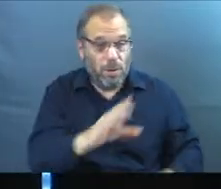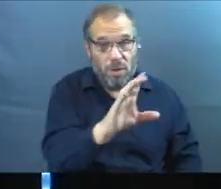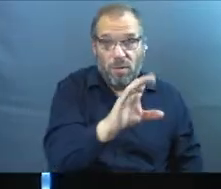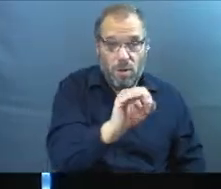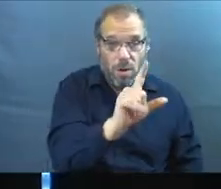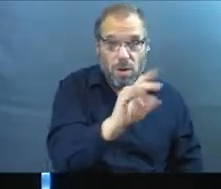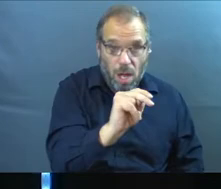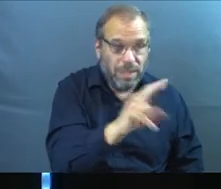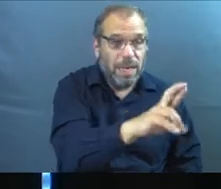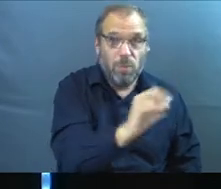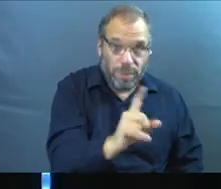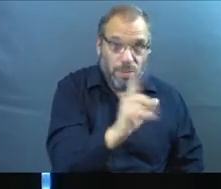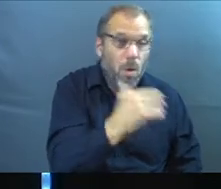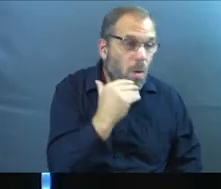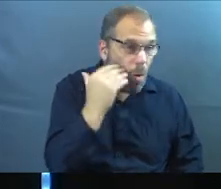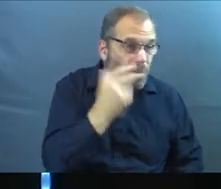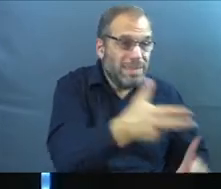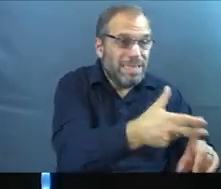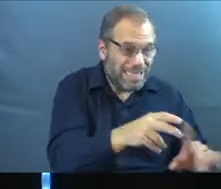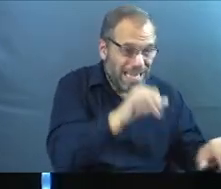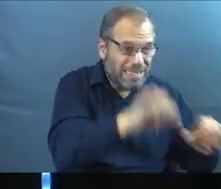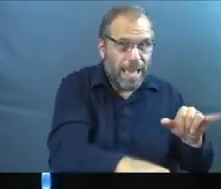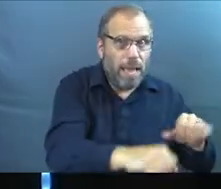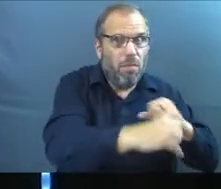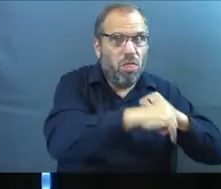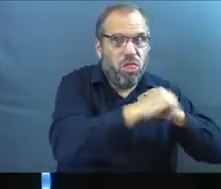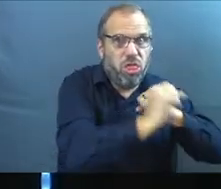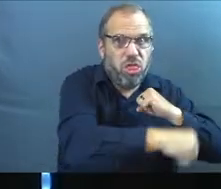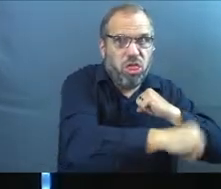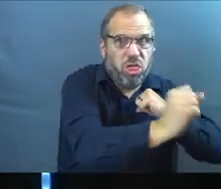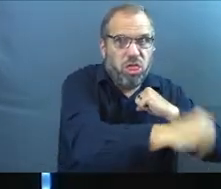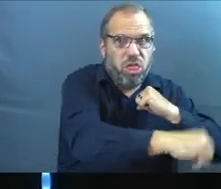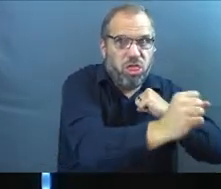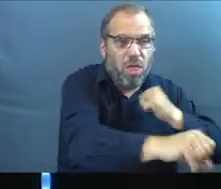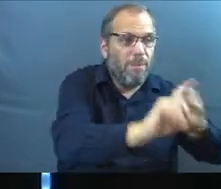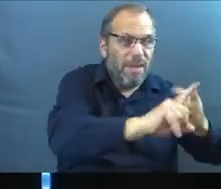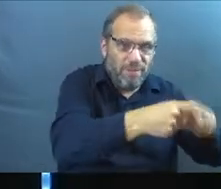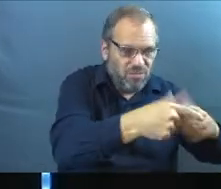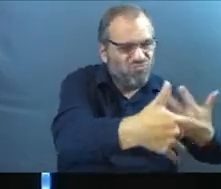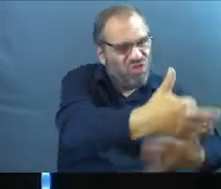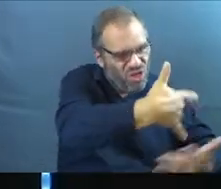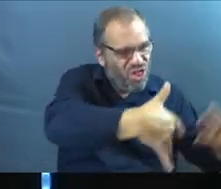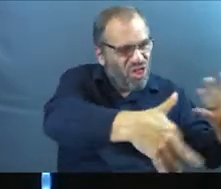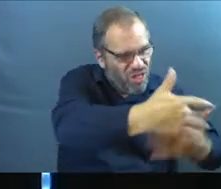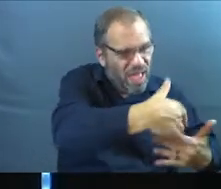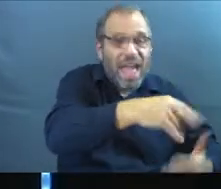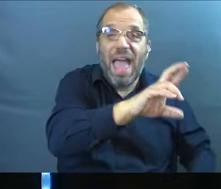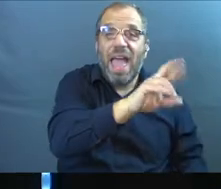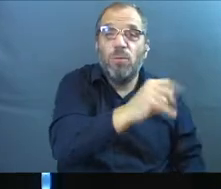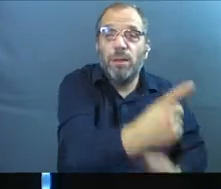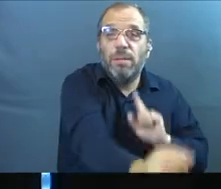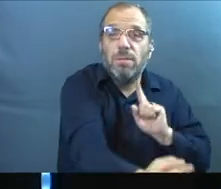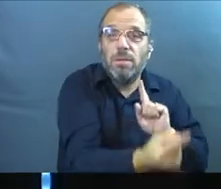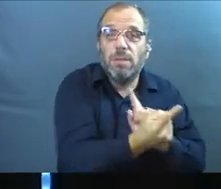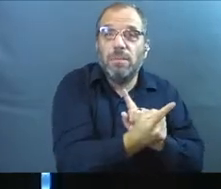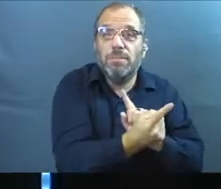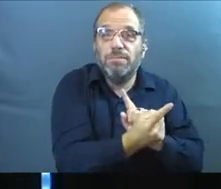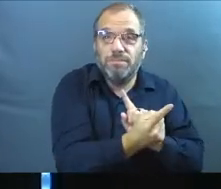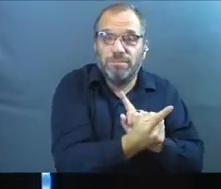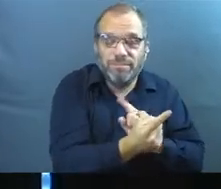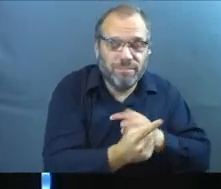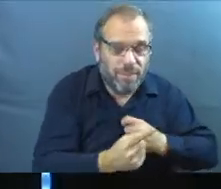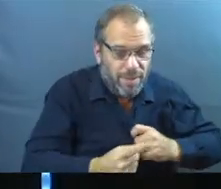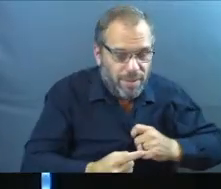and Reed's house to get something, and I stayed there way too long and was hanging out with some friends who were already there, and Reed comes walking in the back gate,